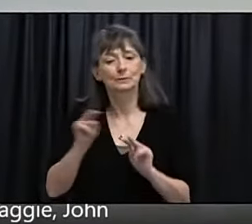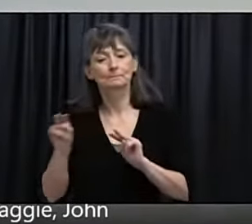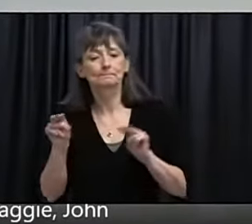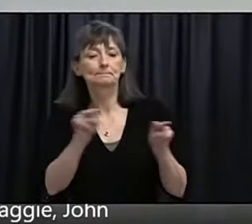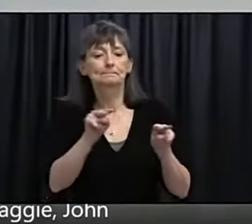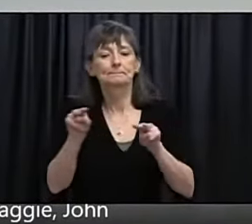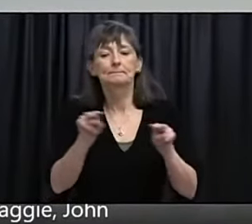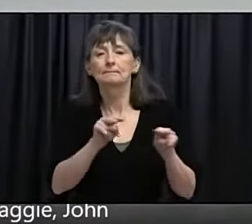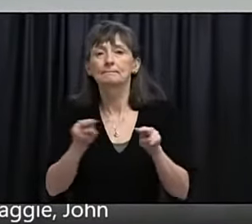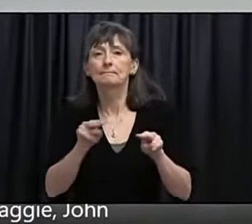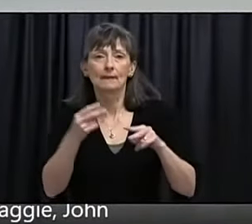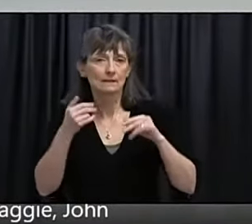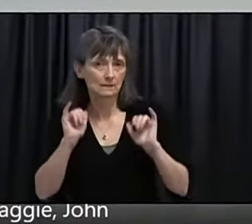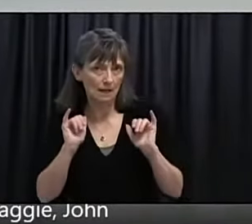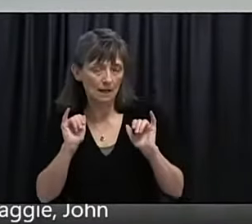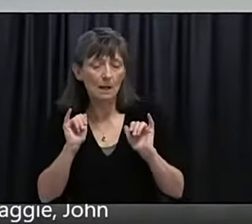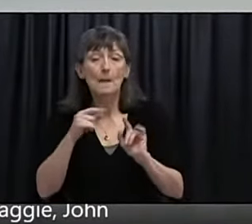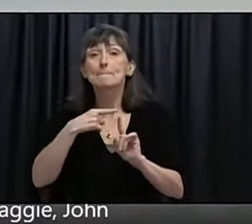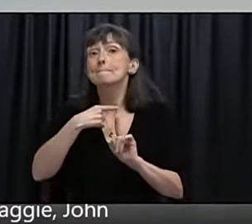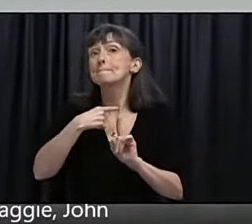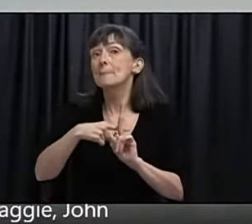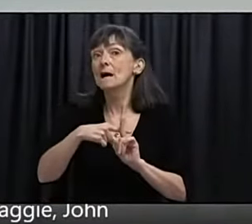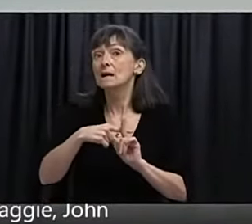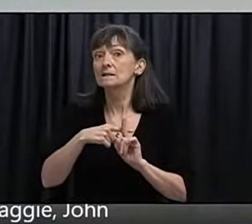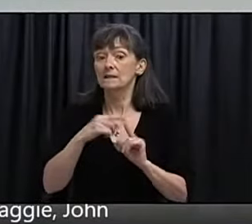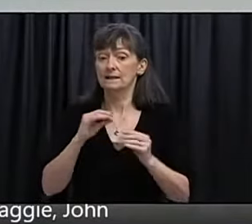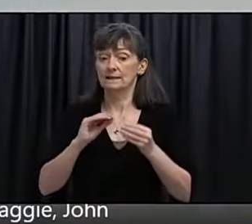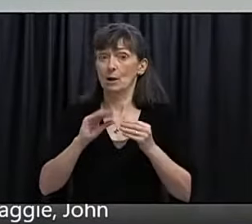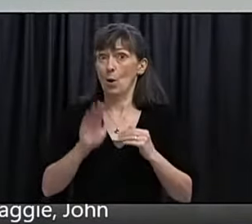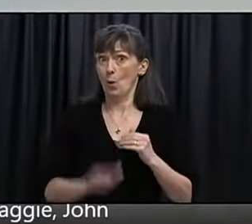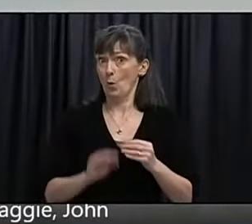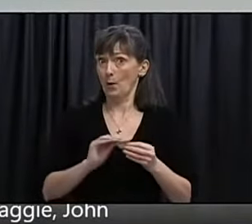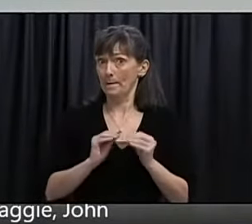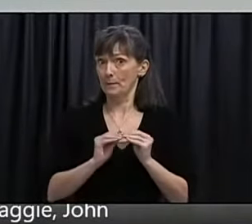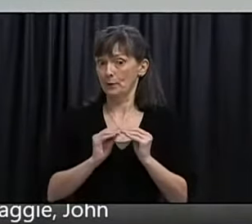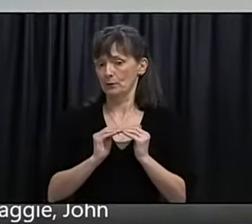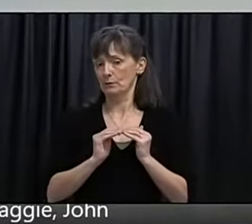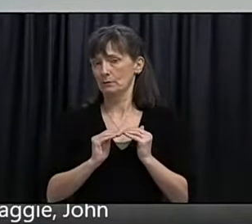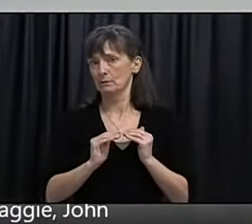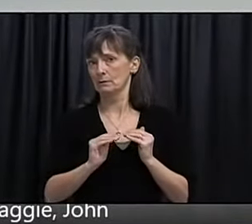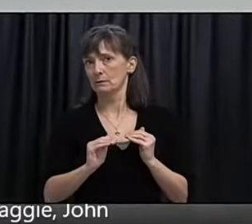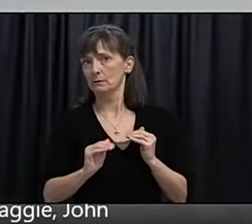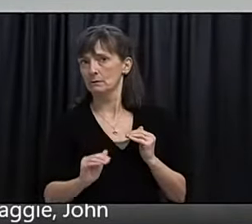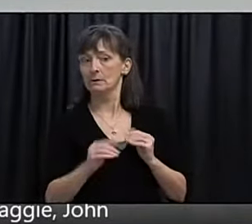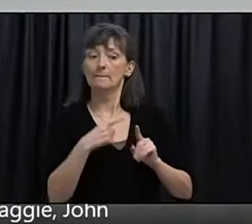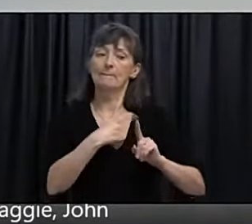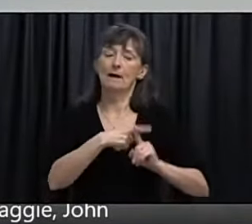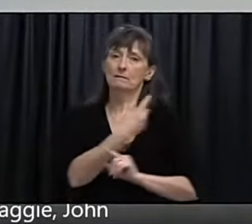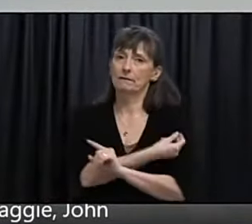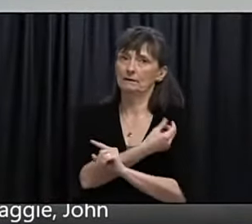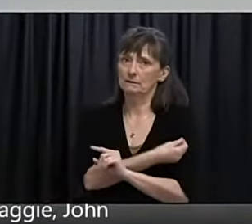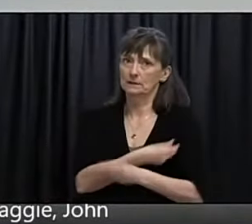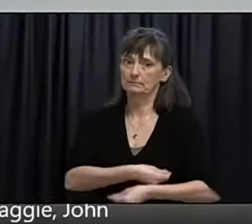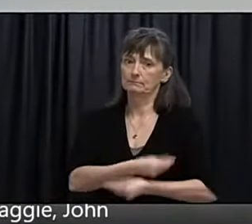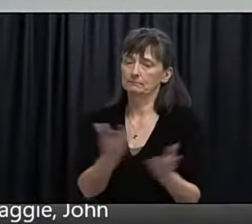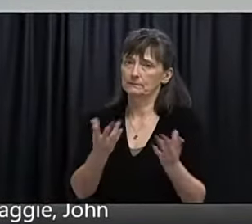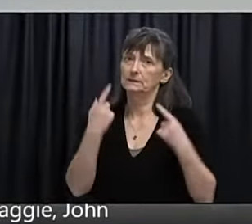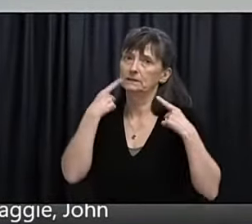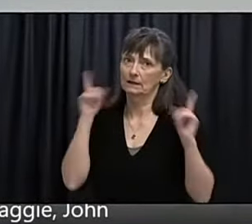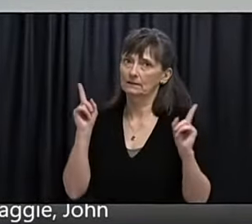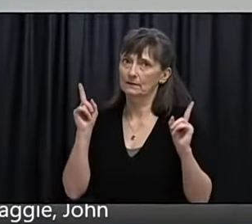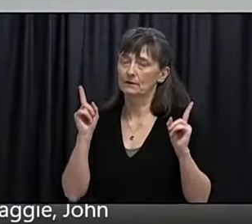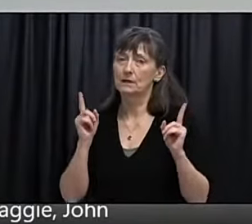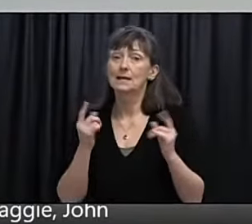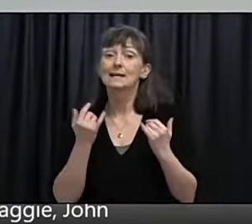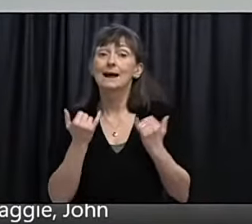and we need to have this trend very optimistic as it is maintained and roll out our vaccines. And the only thing that's